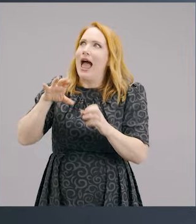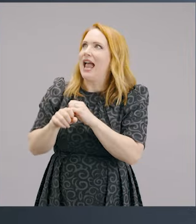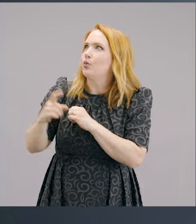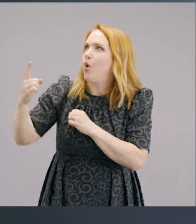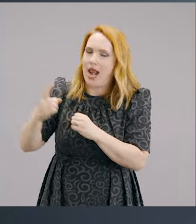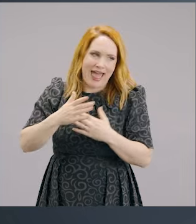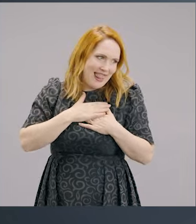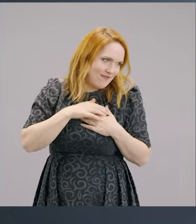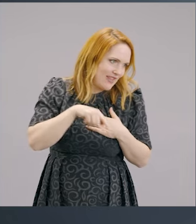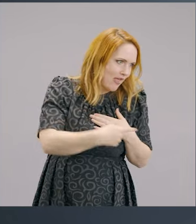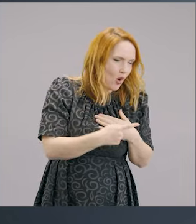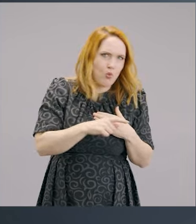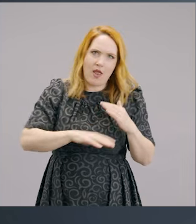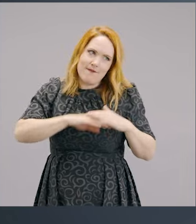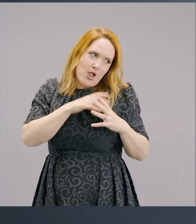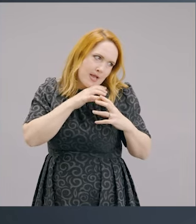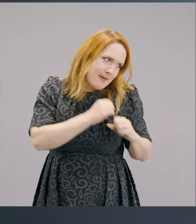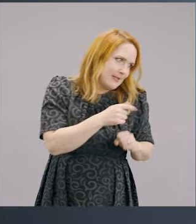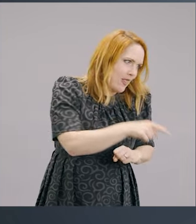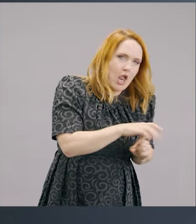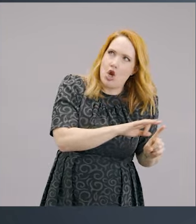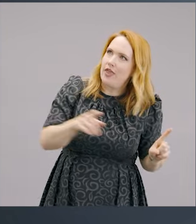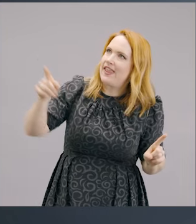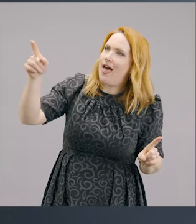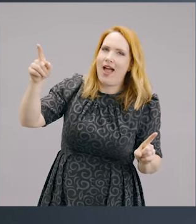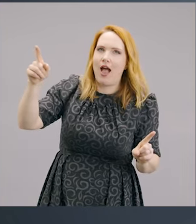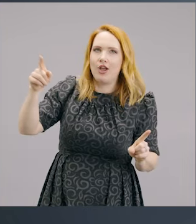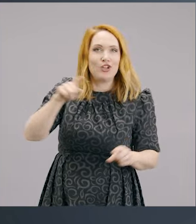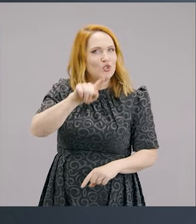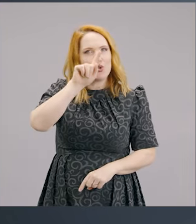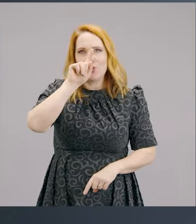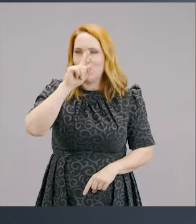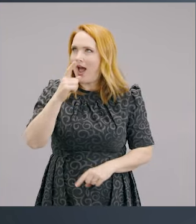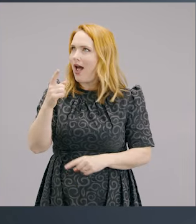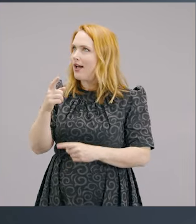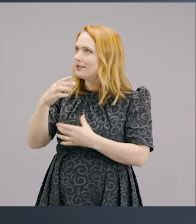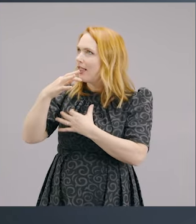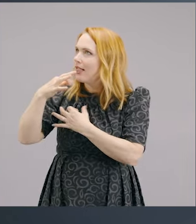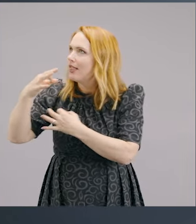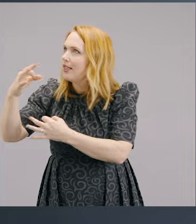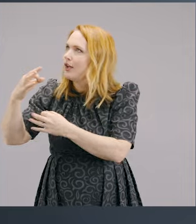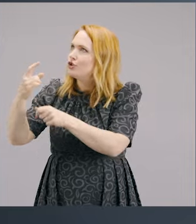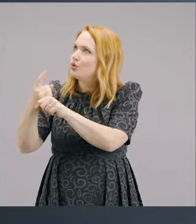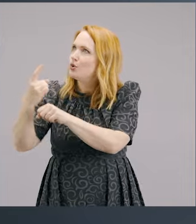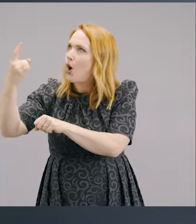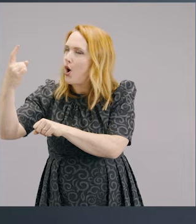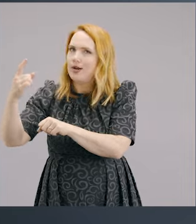You'll be devoted to one and despise the other. You cannot serve God and be enslaved to money.